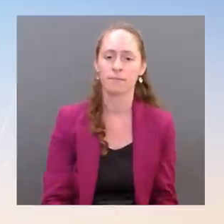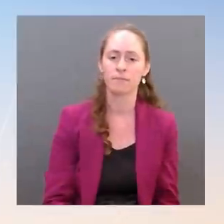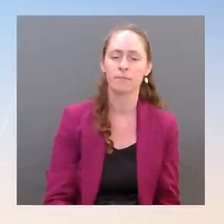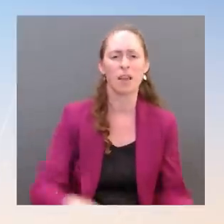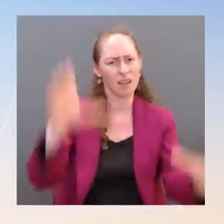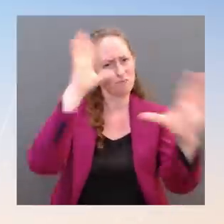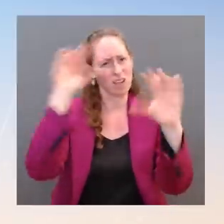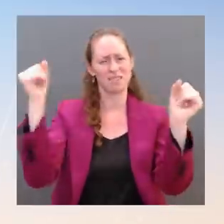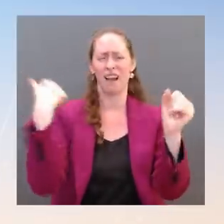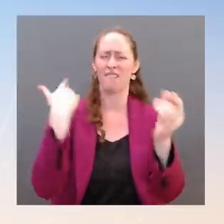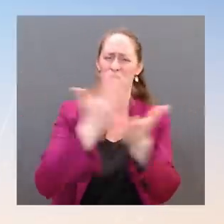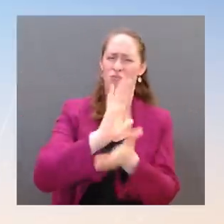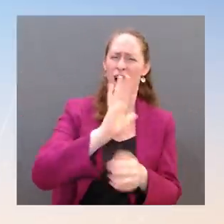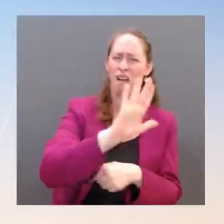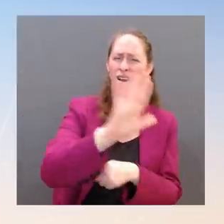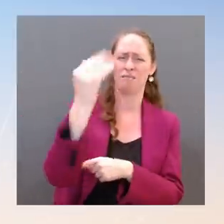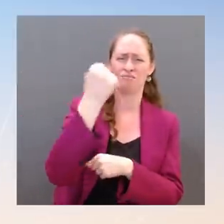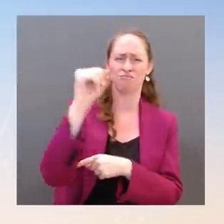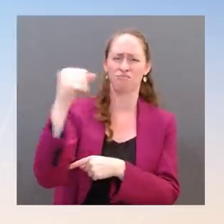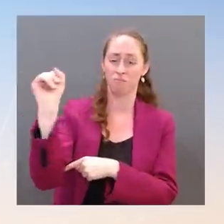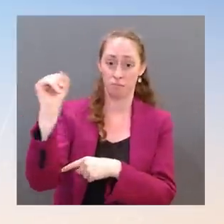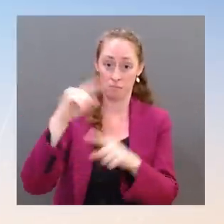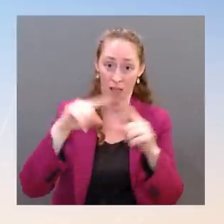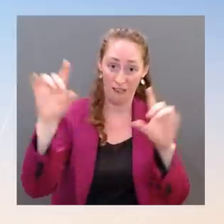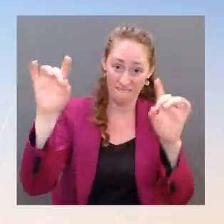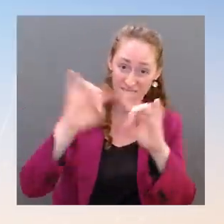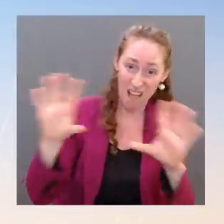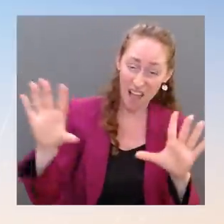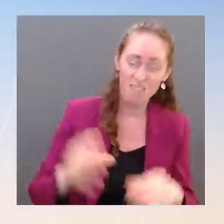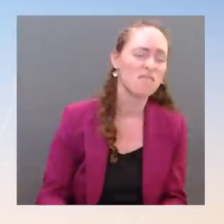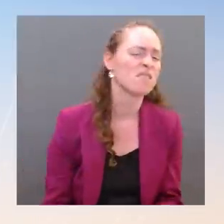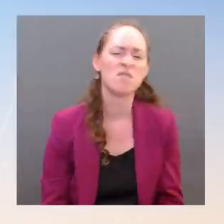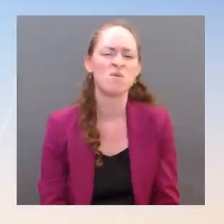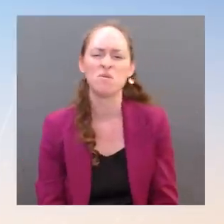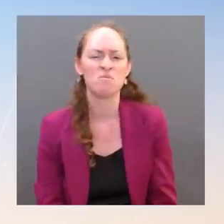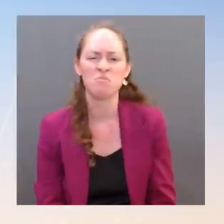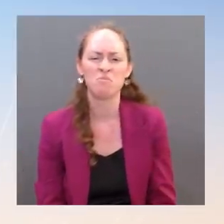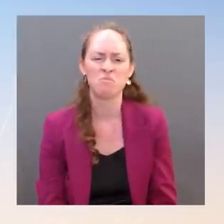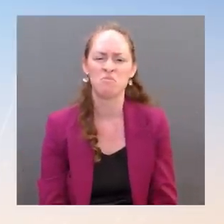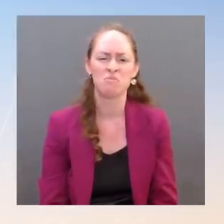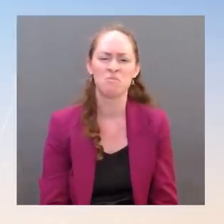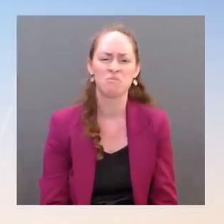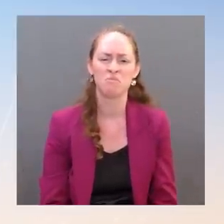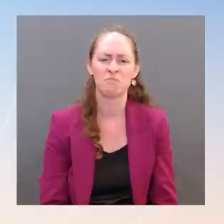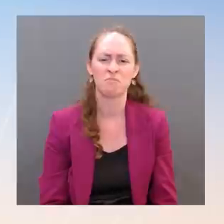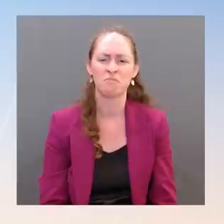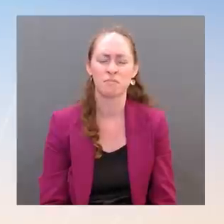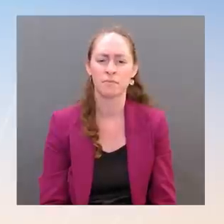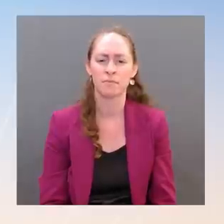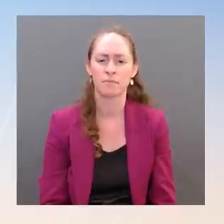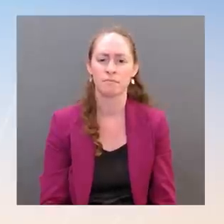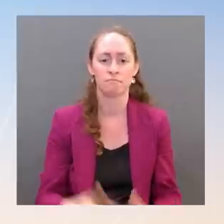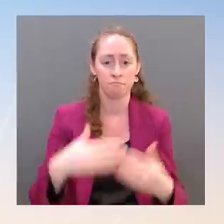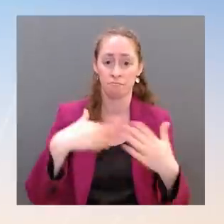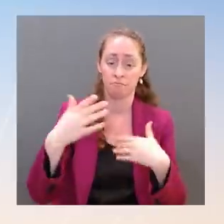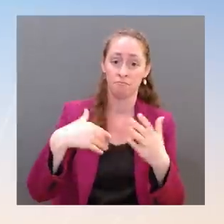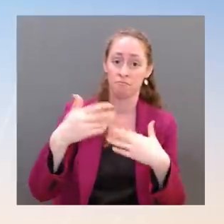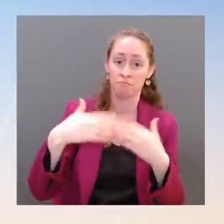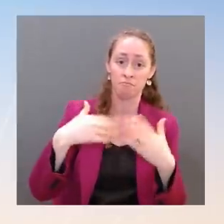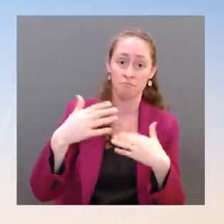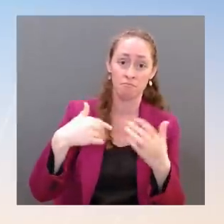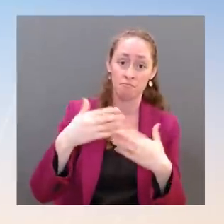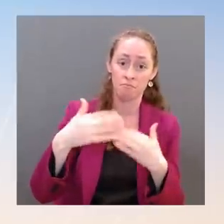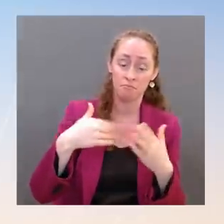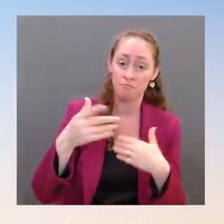in political discourse anywhere. That is true whether it is in front of a courthouse or in front of a healthcare clinic. And that's the thing. I feel —